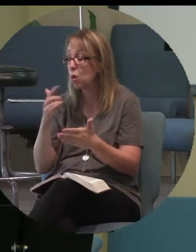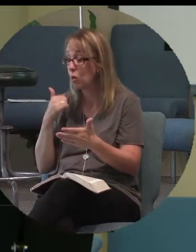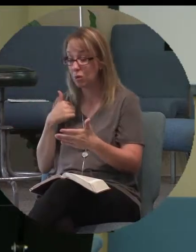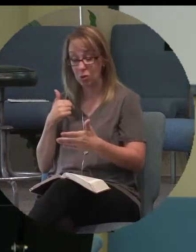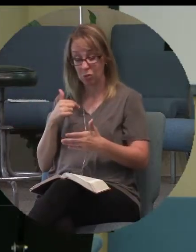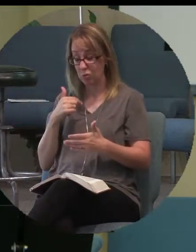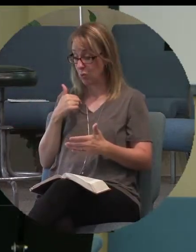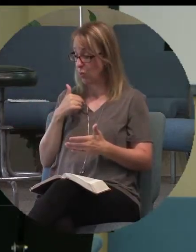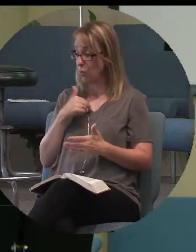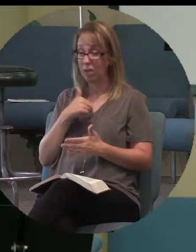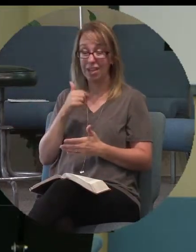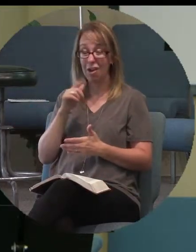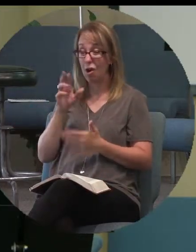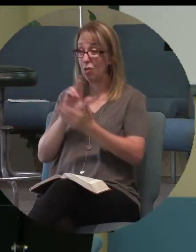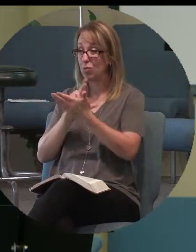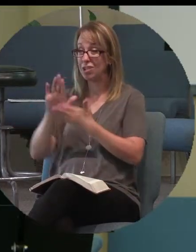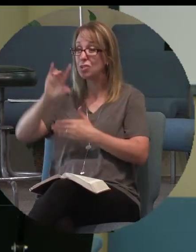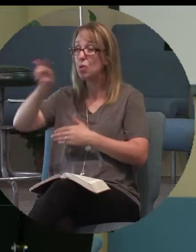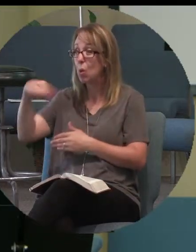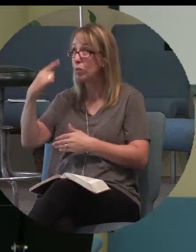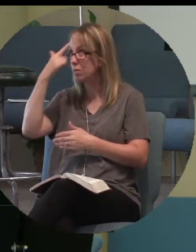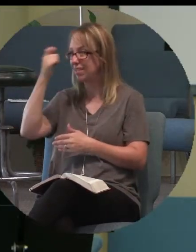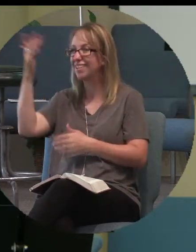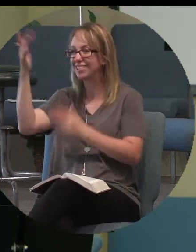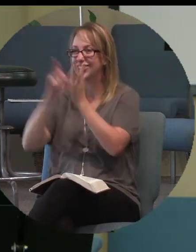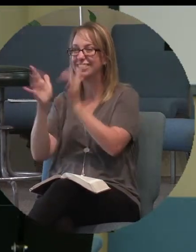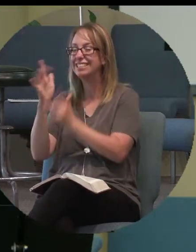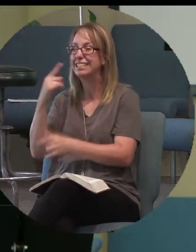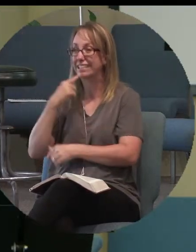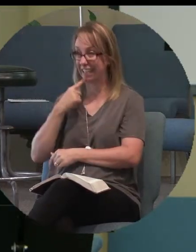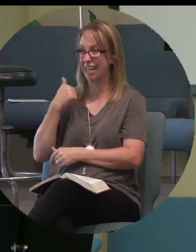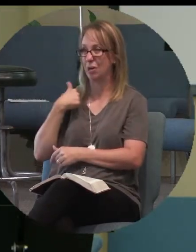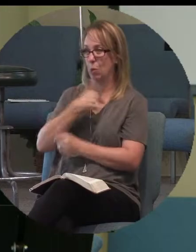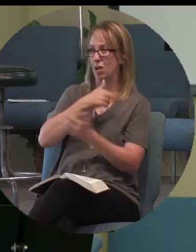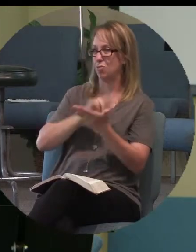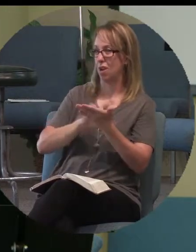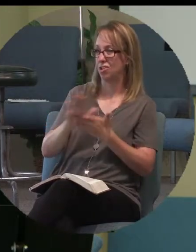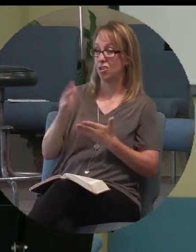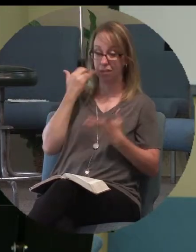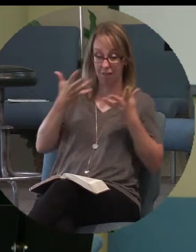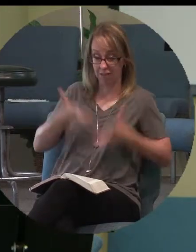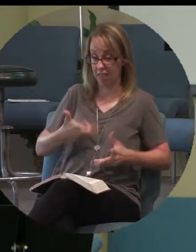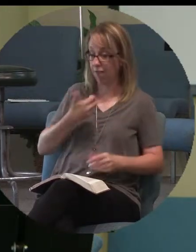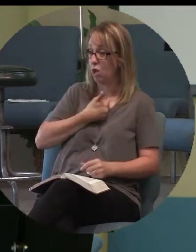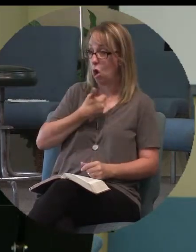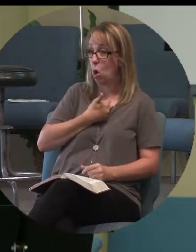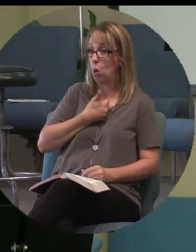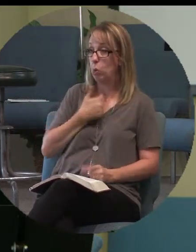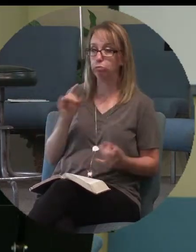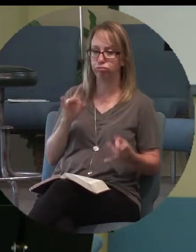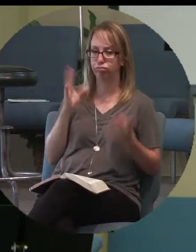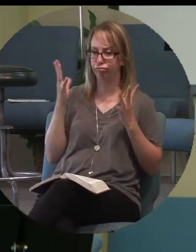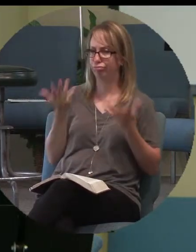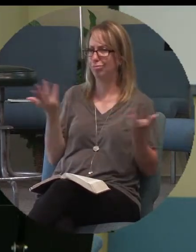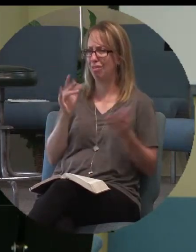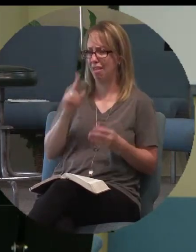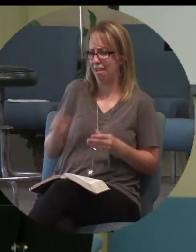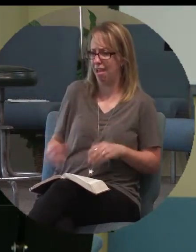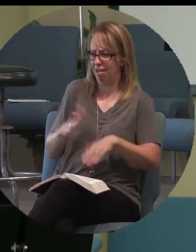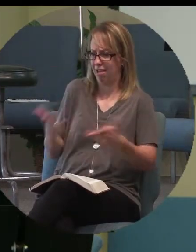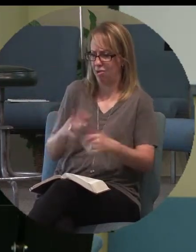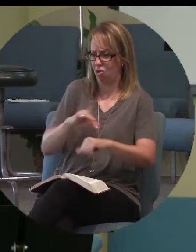Jesus has said we're righteous. If we were all left to our own accord, we'd be living hell on earth.